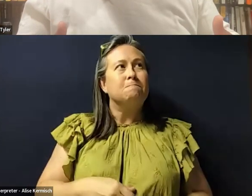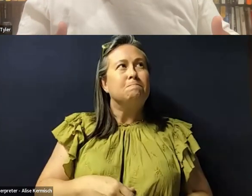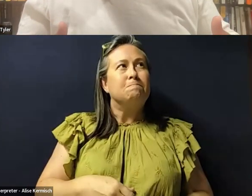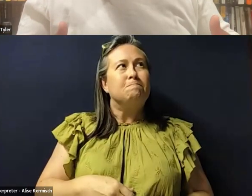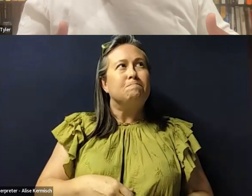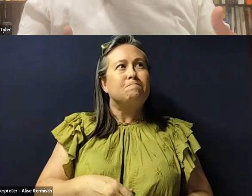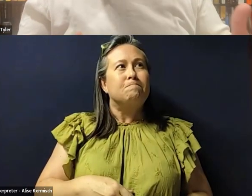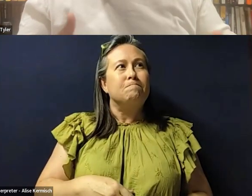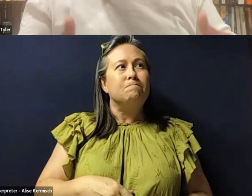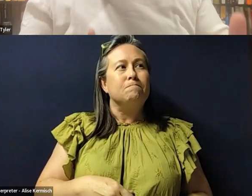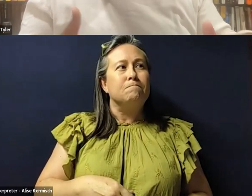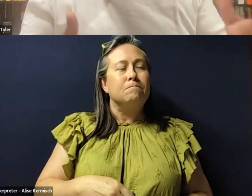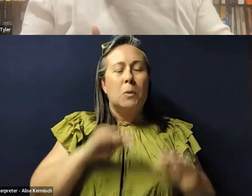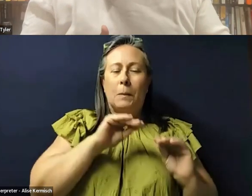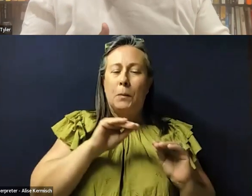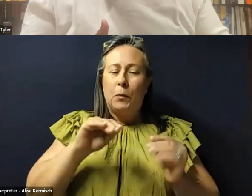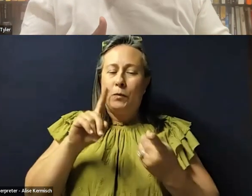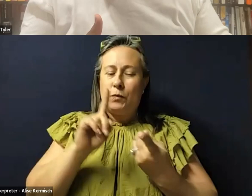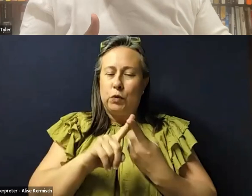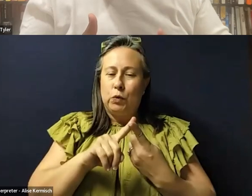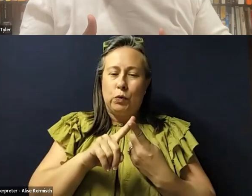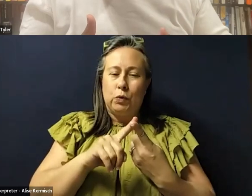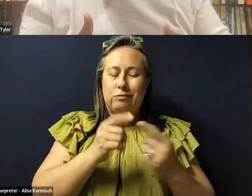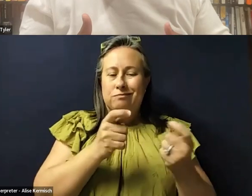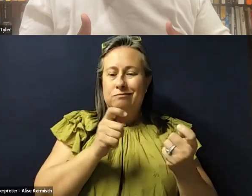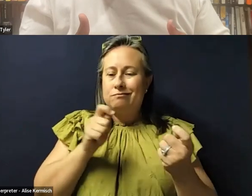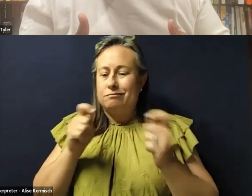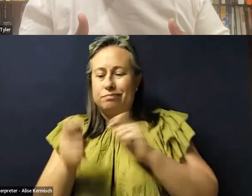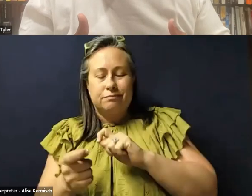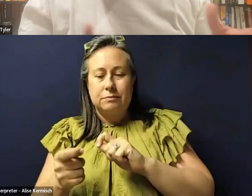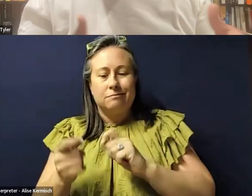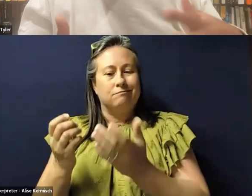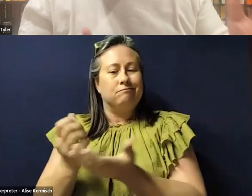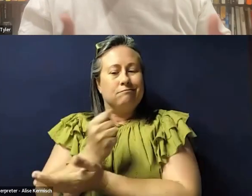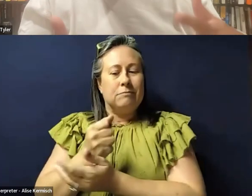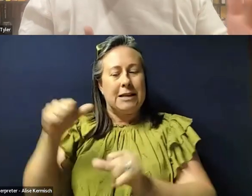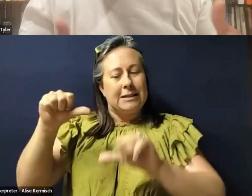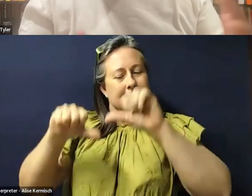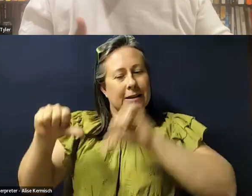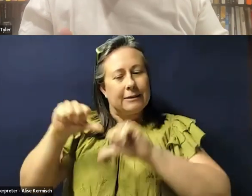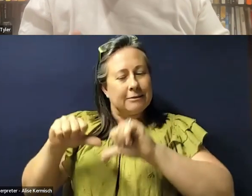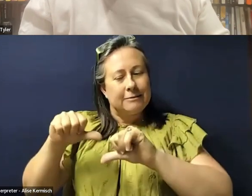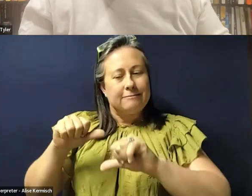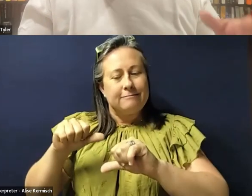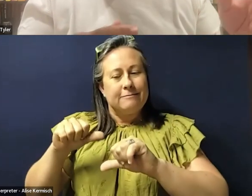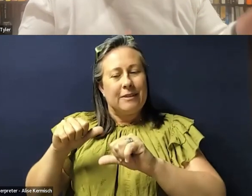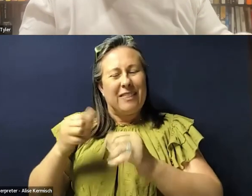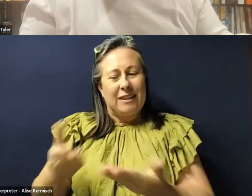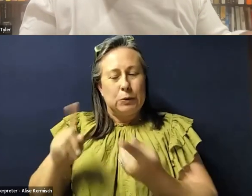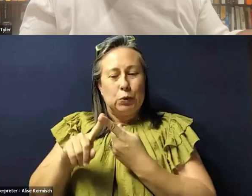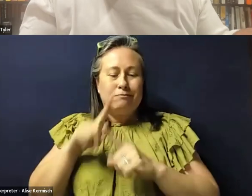the move towards using, say, these science and technology to answer certain questions